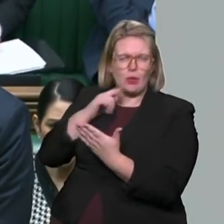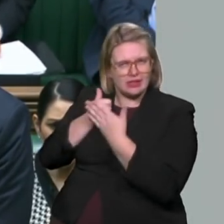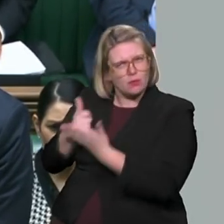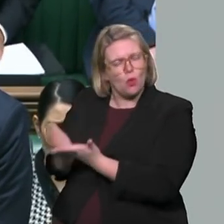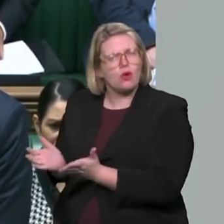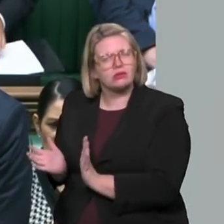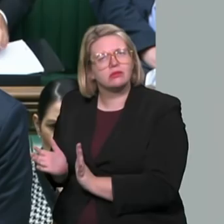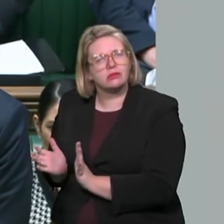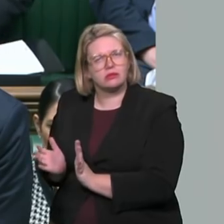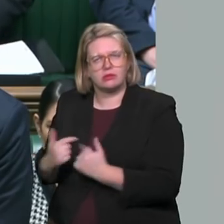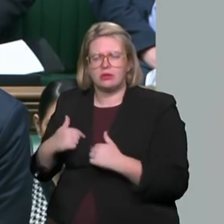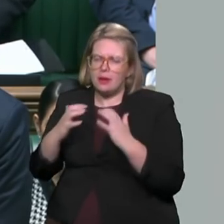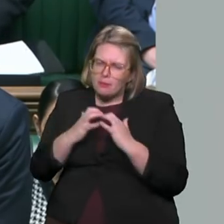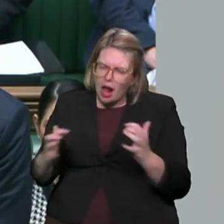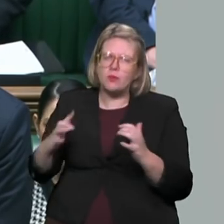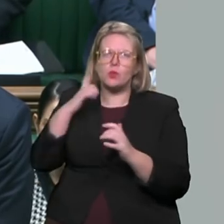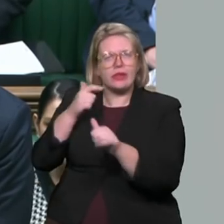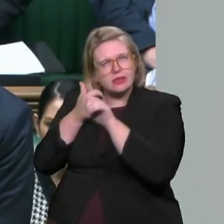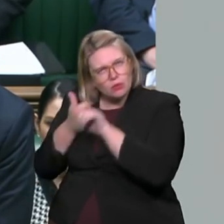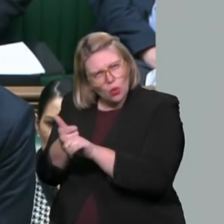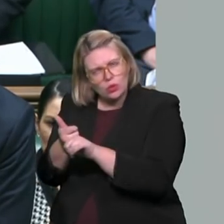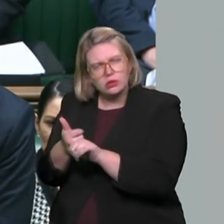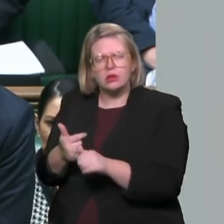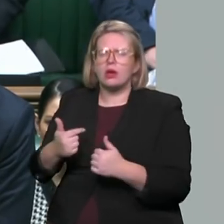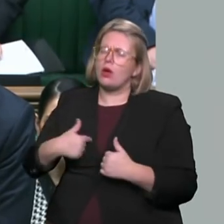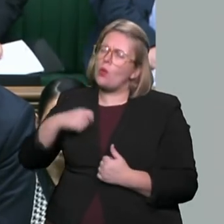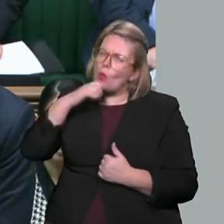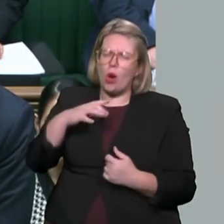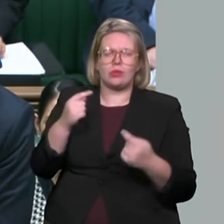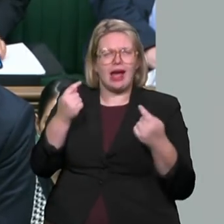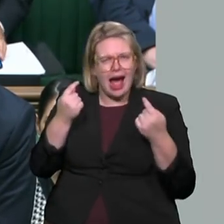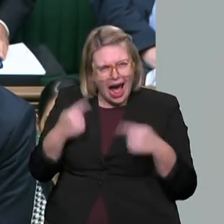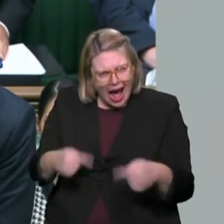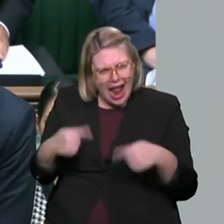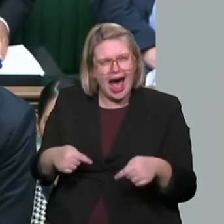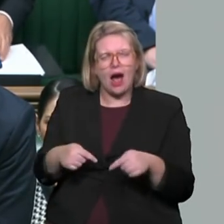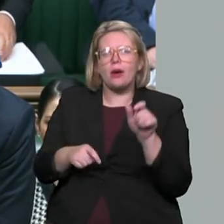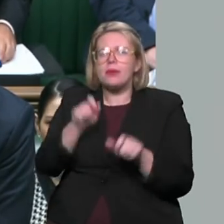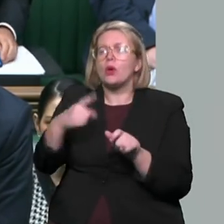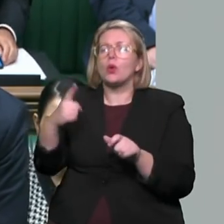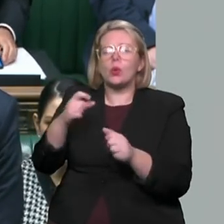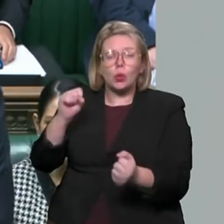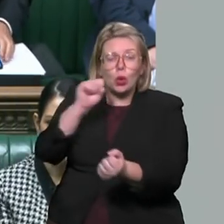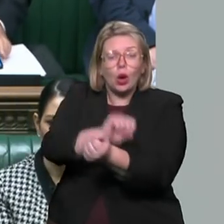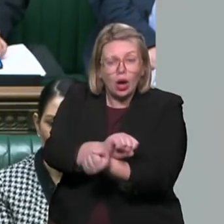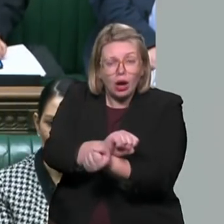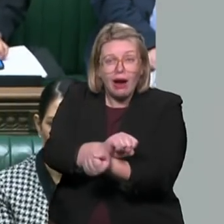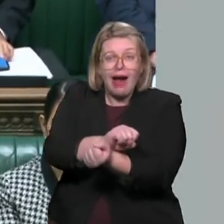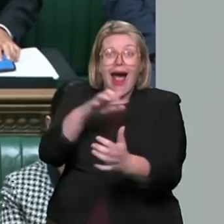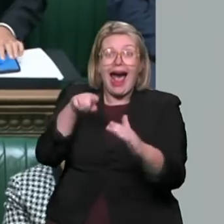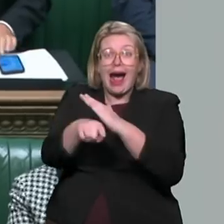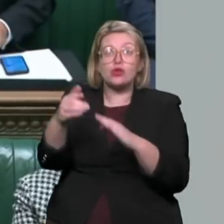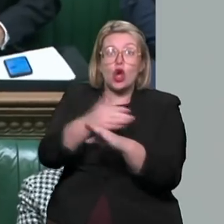and of this Government, nor will we allow those who are convicted to be released early